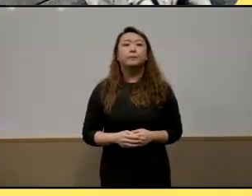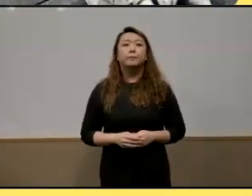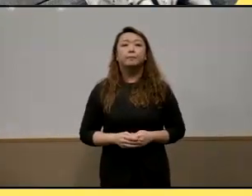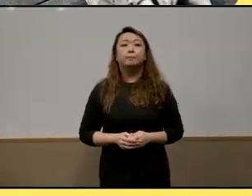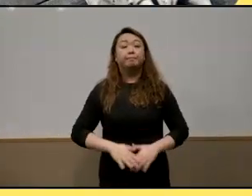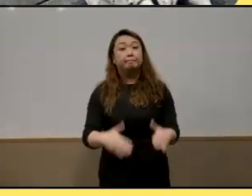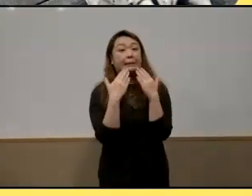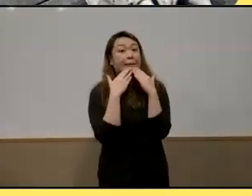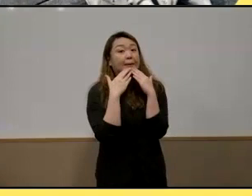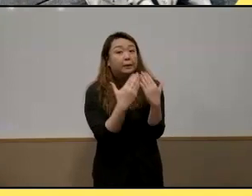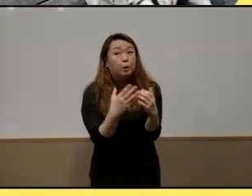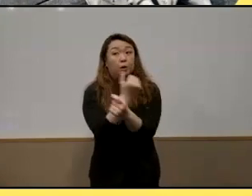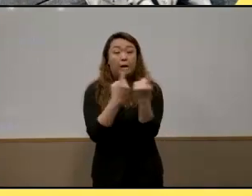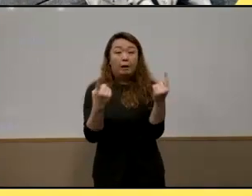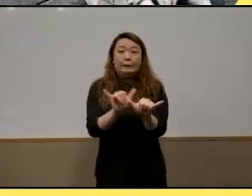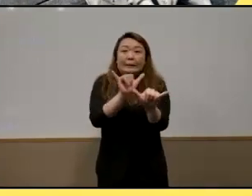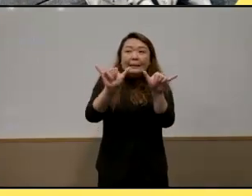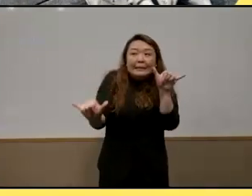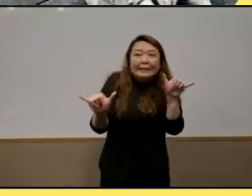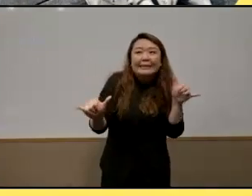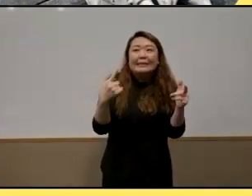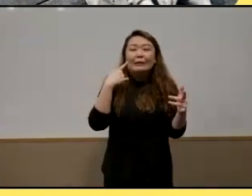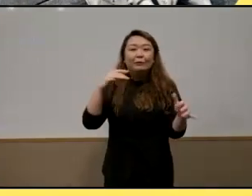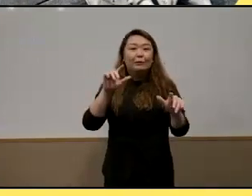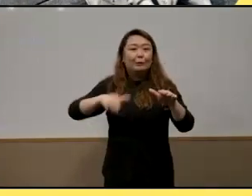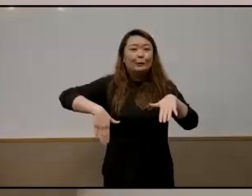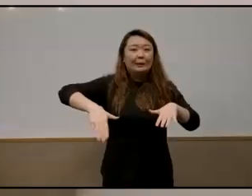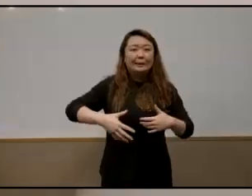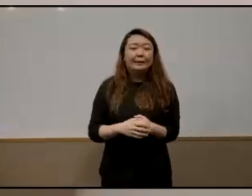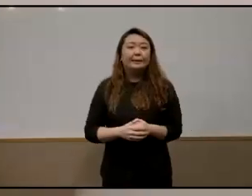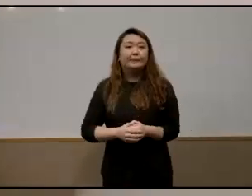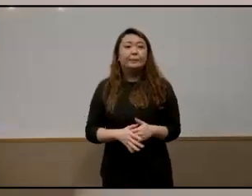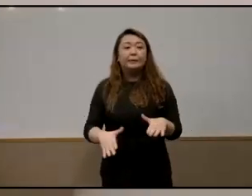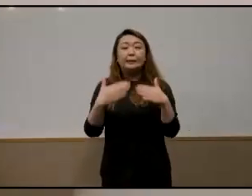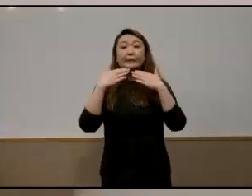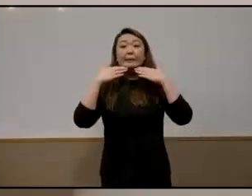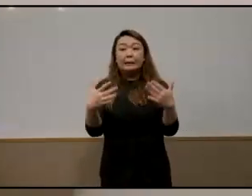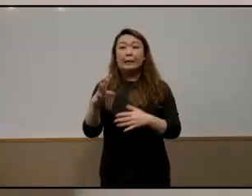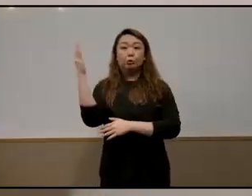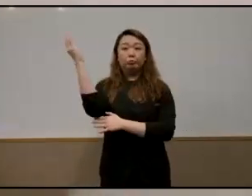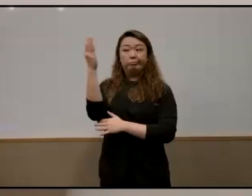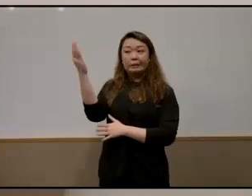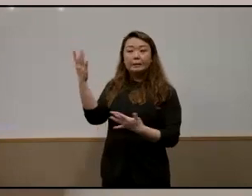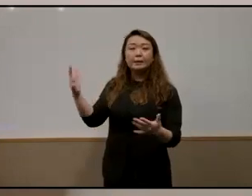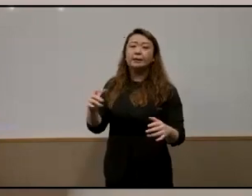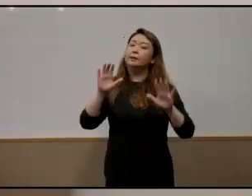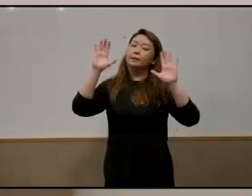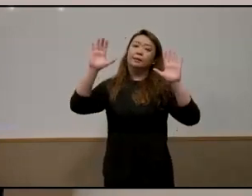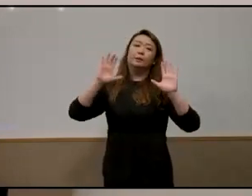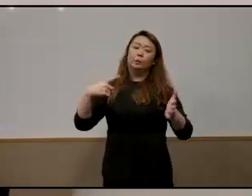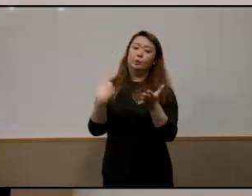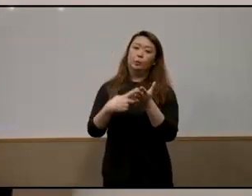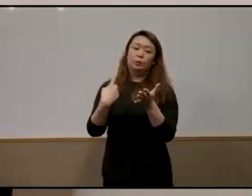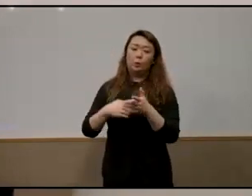thank you very much everyone for staying until so late um and thank you very much for the speakers as well this is a really wonderful discussion